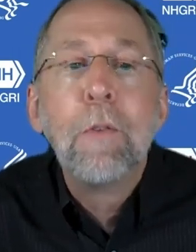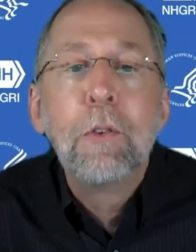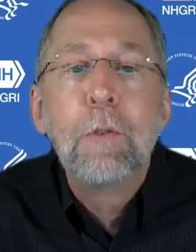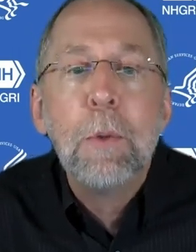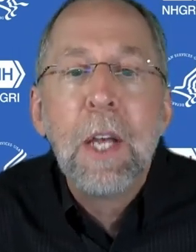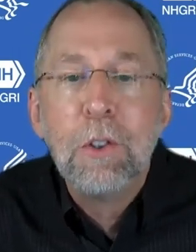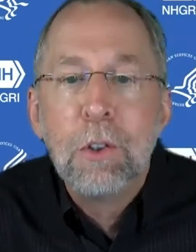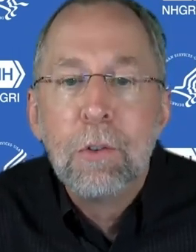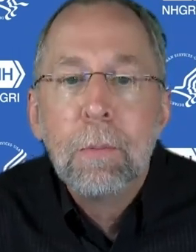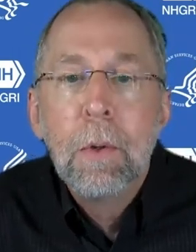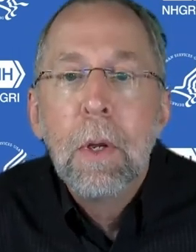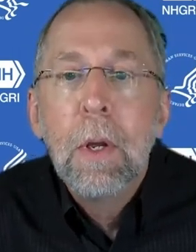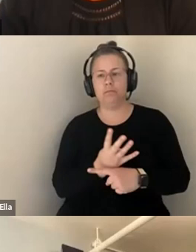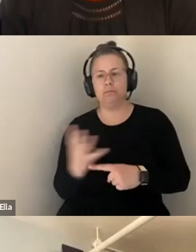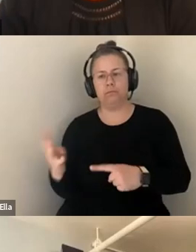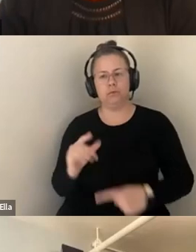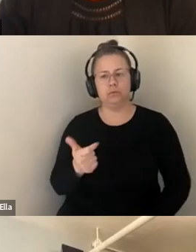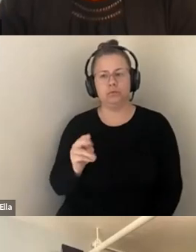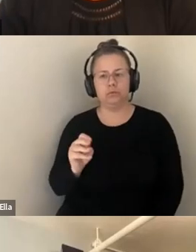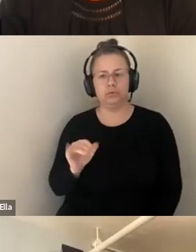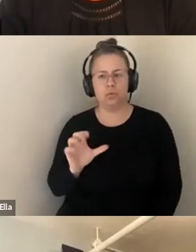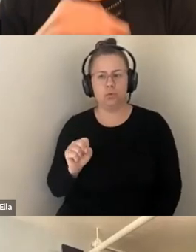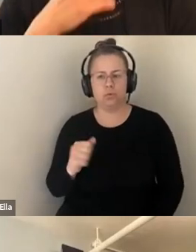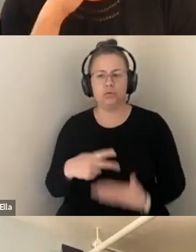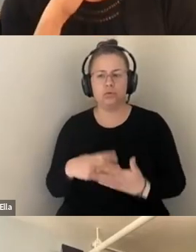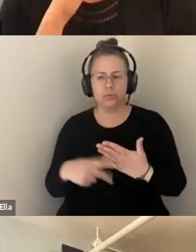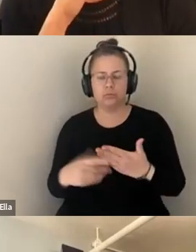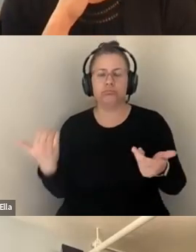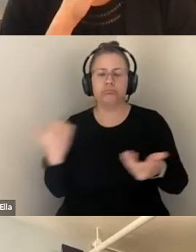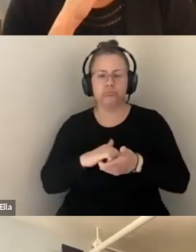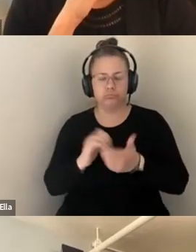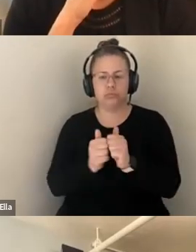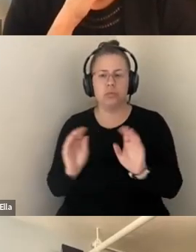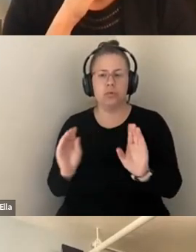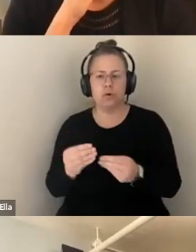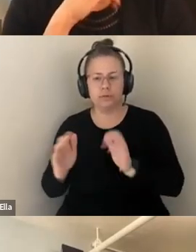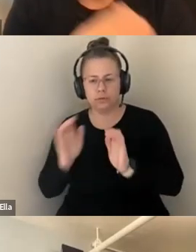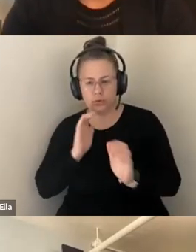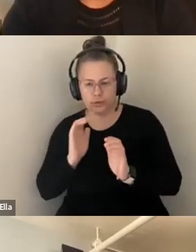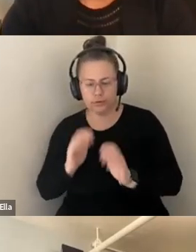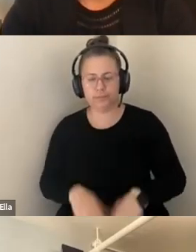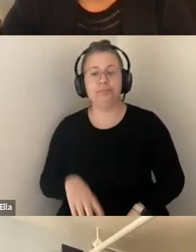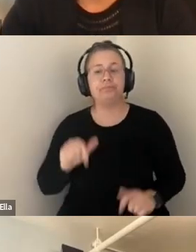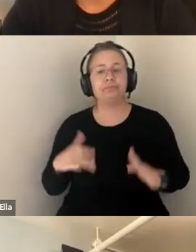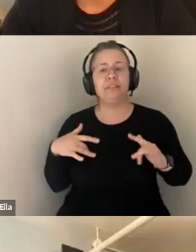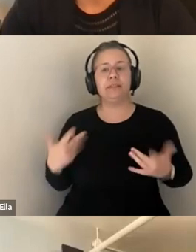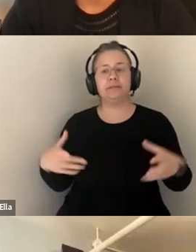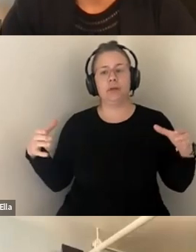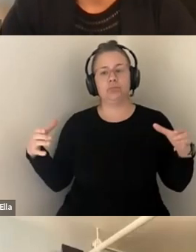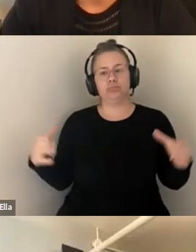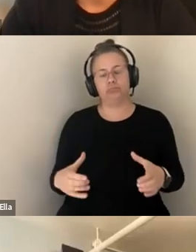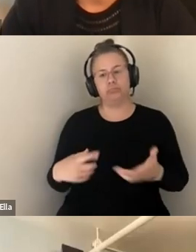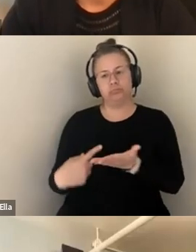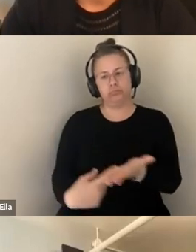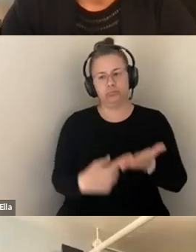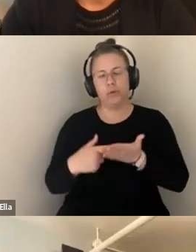OUR OFFICE OF COMMUNICATIONS. THIS EVENT IS AN EXTENSION OF THE SYMPOSIUM ON THE HISTORY OF EUGENICS AND SCIENTIFIC RACISM